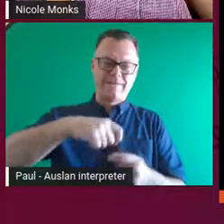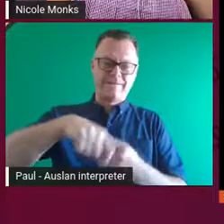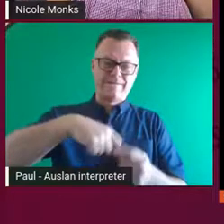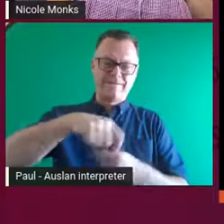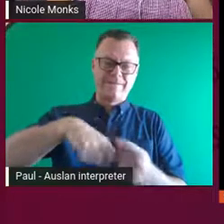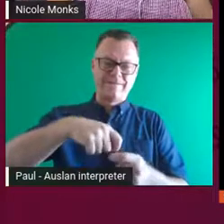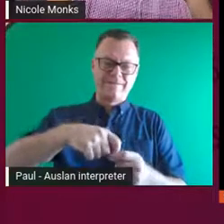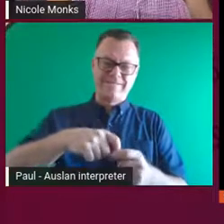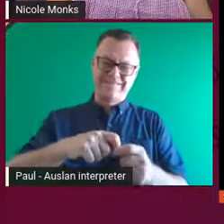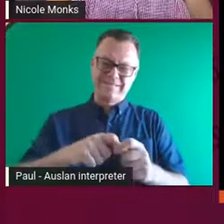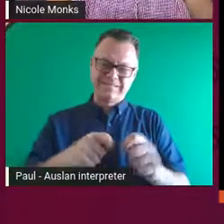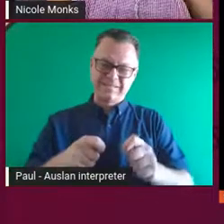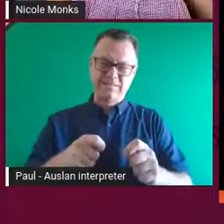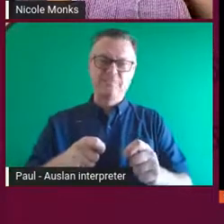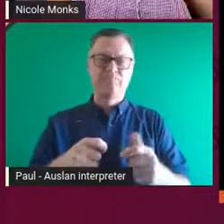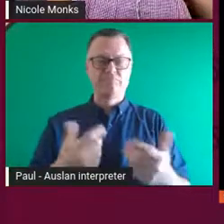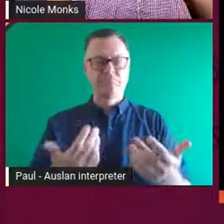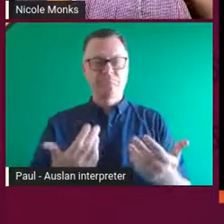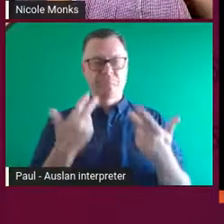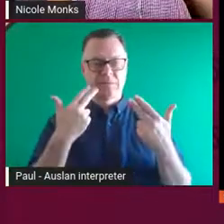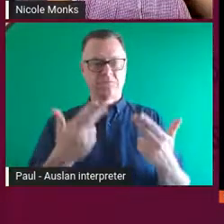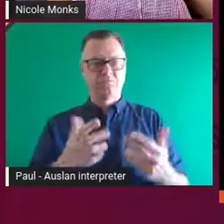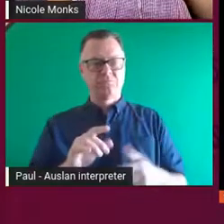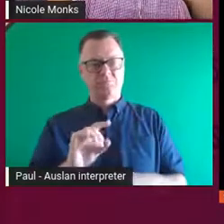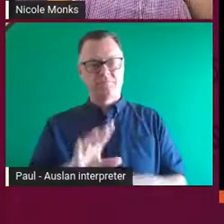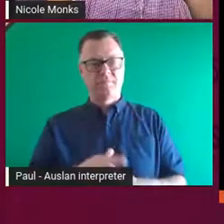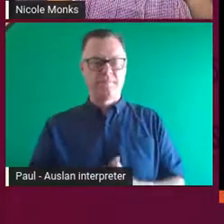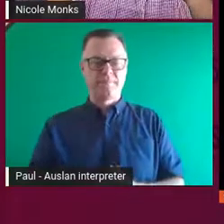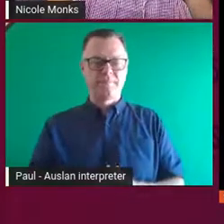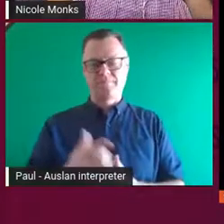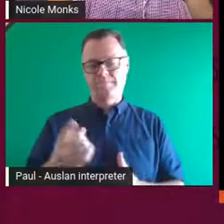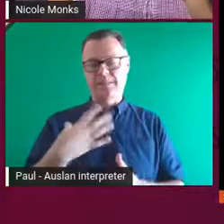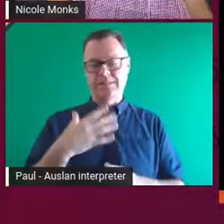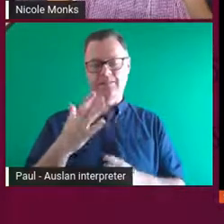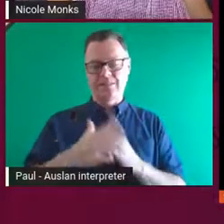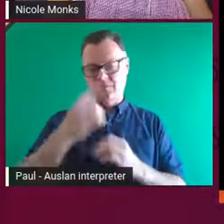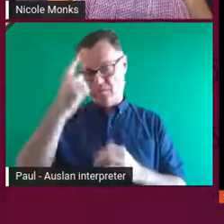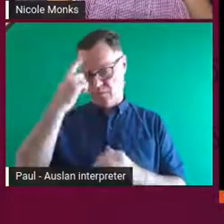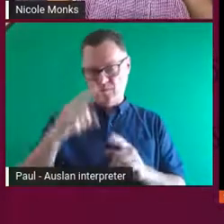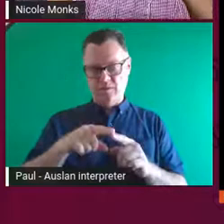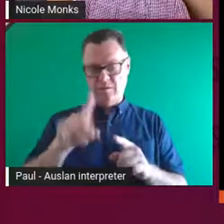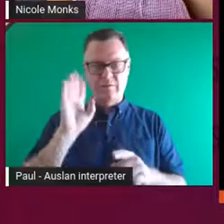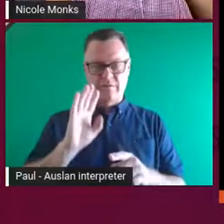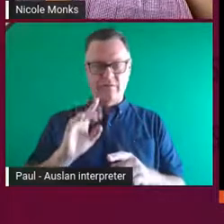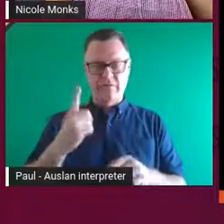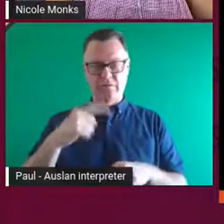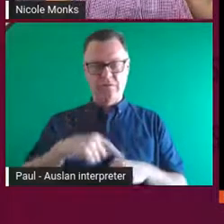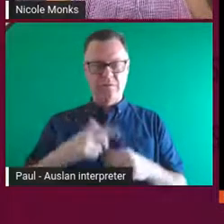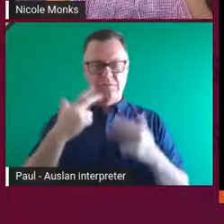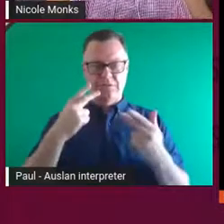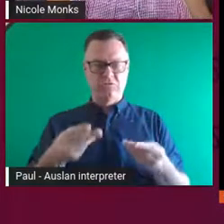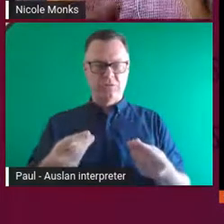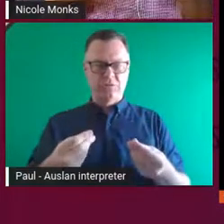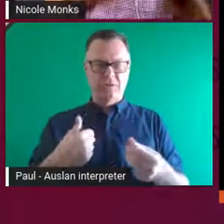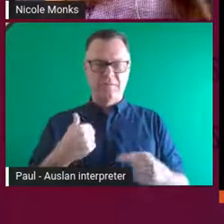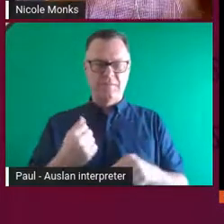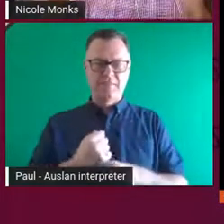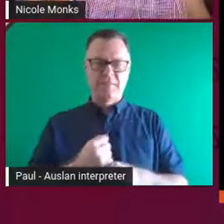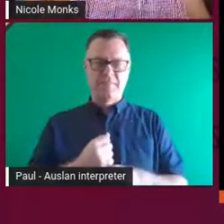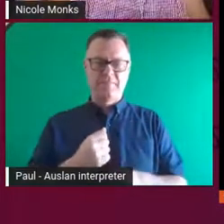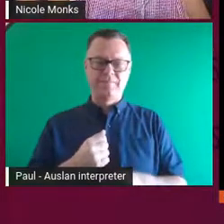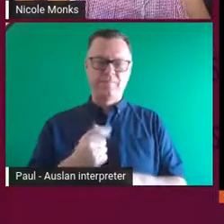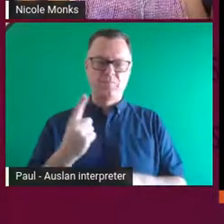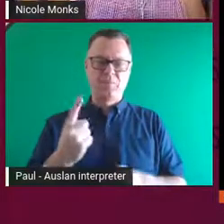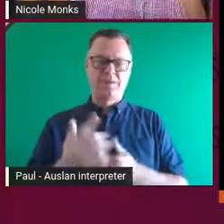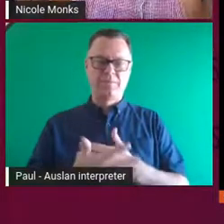materials, I guess, in ways that I hadn't really thought of before. In particular, making this really large